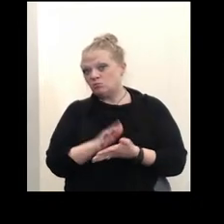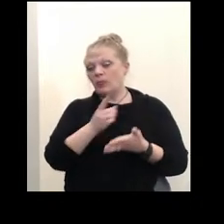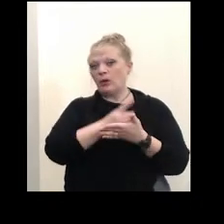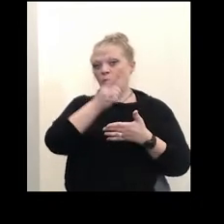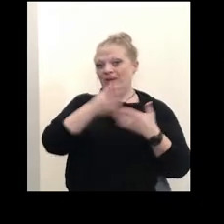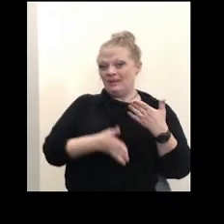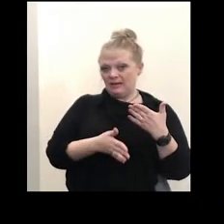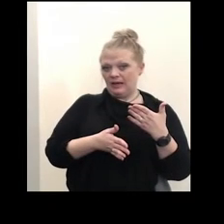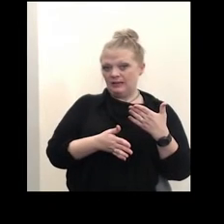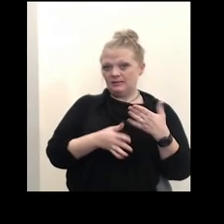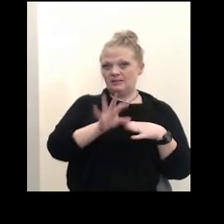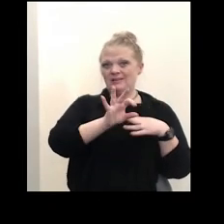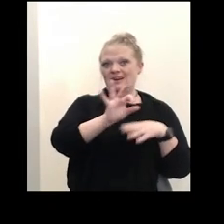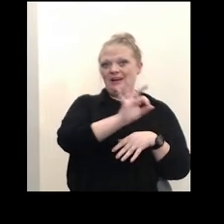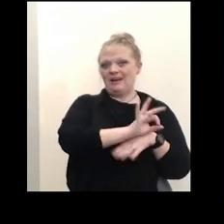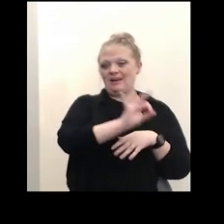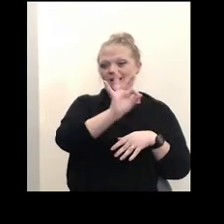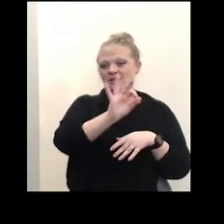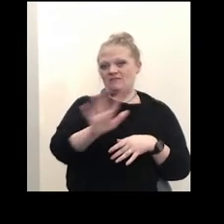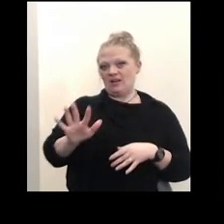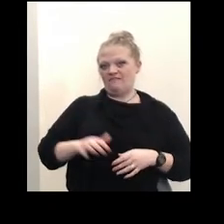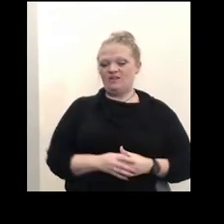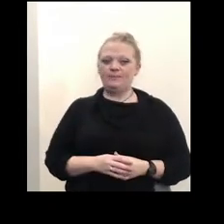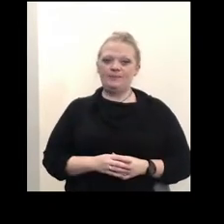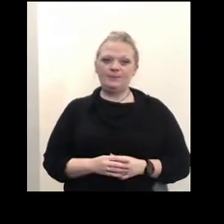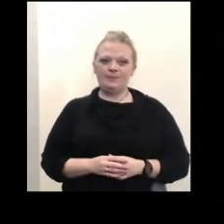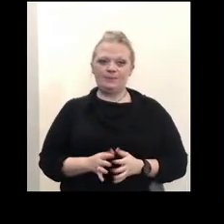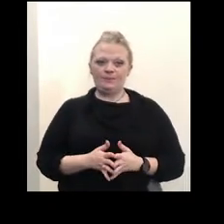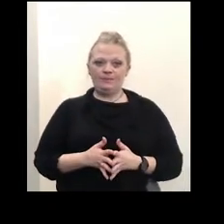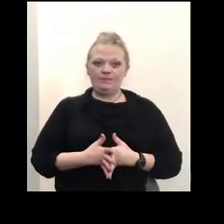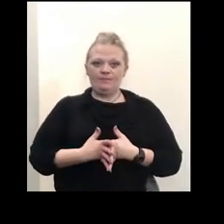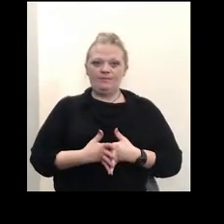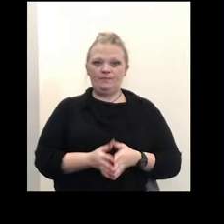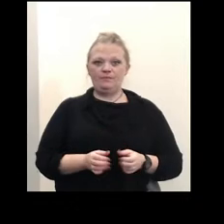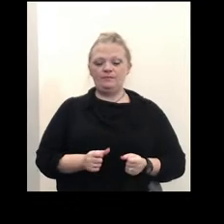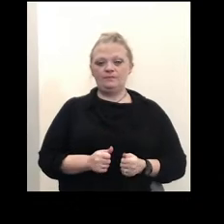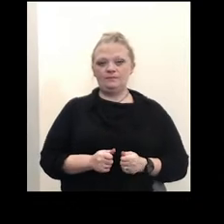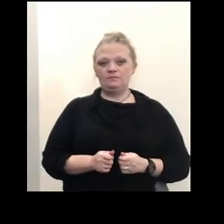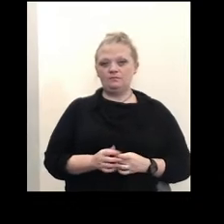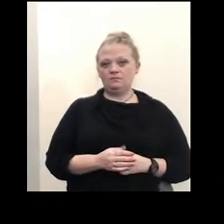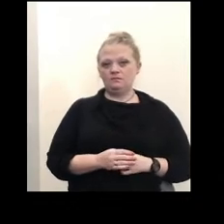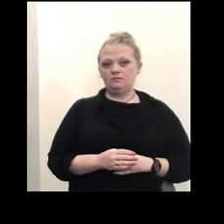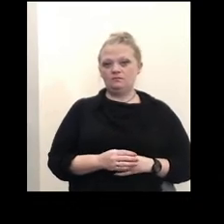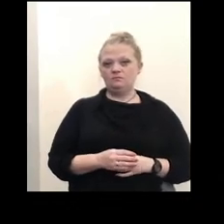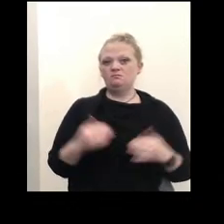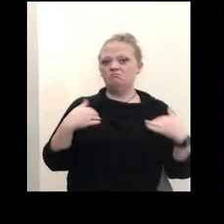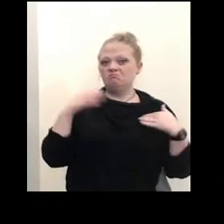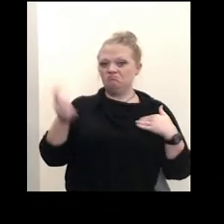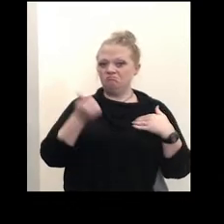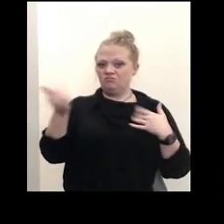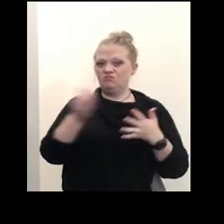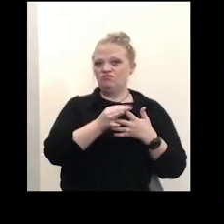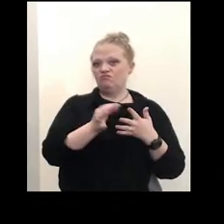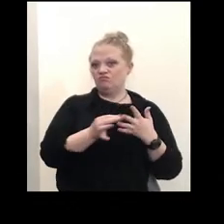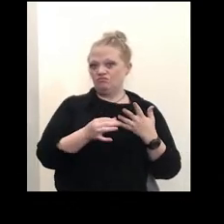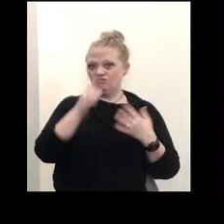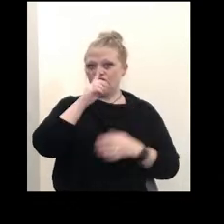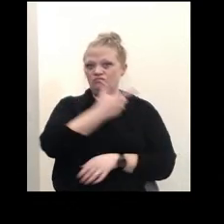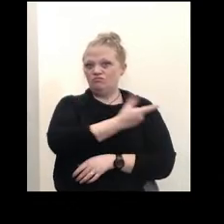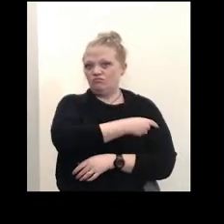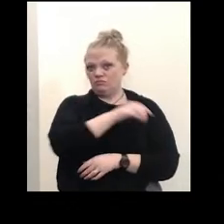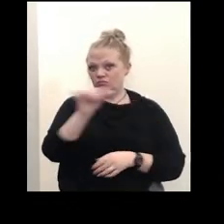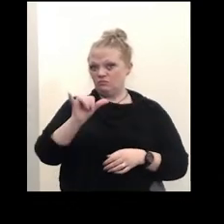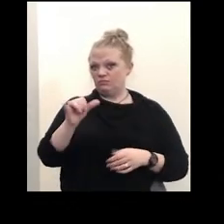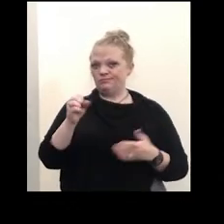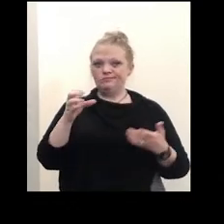open from nine to five and so if um uh we give other options for that COVID-19 vaccination so say